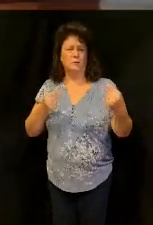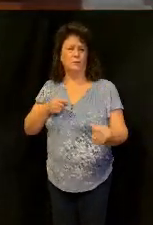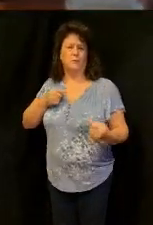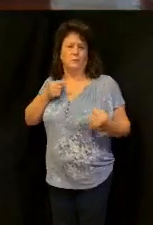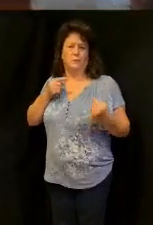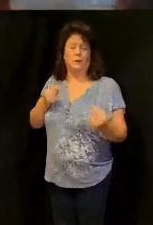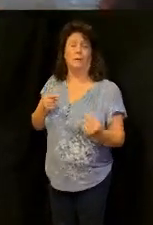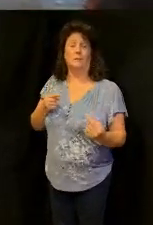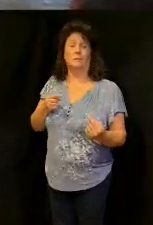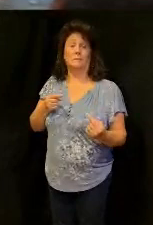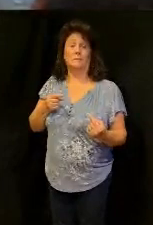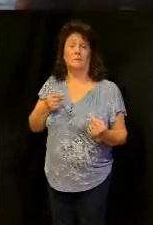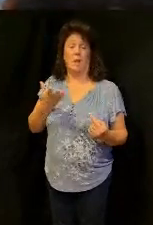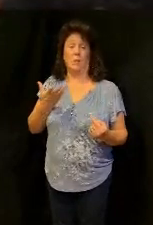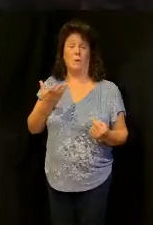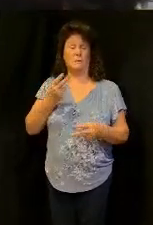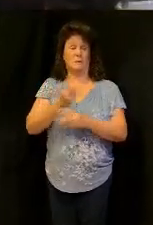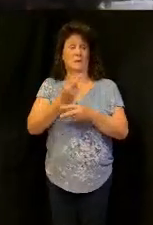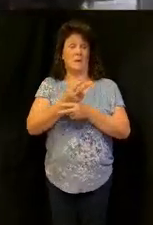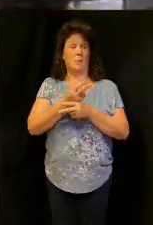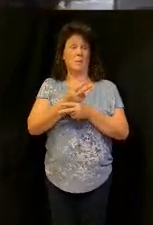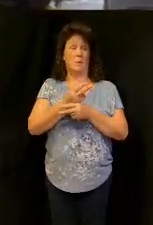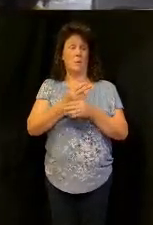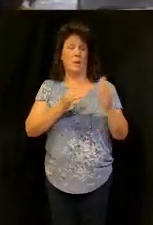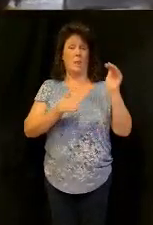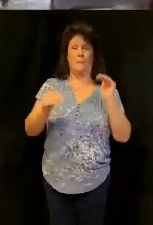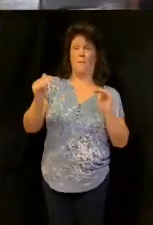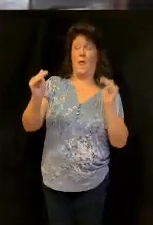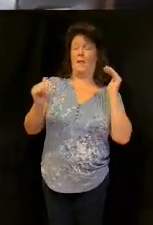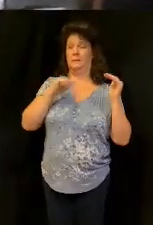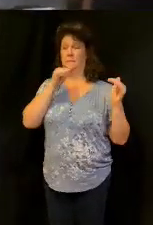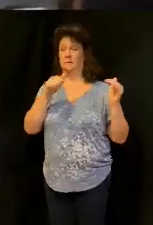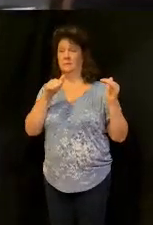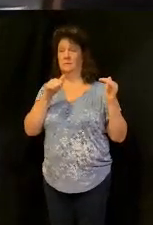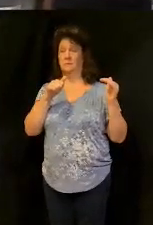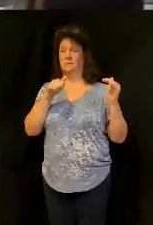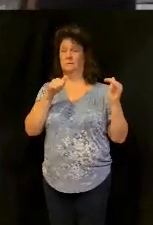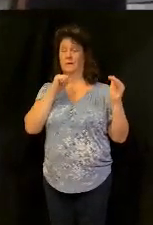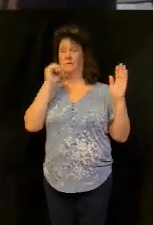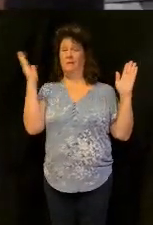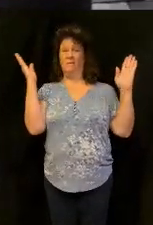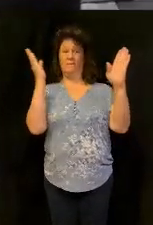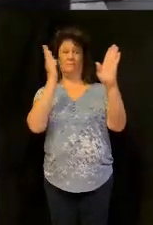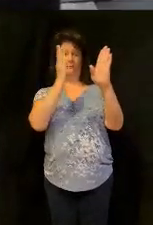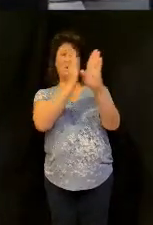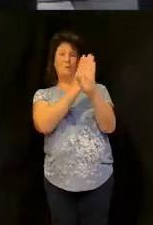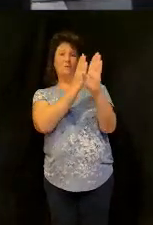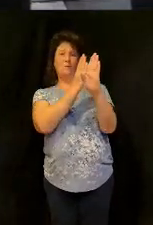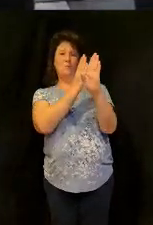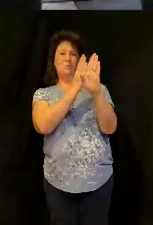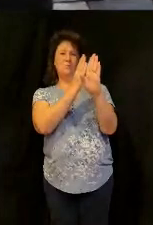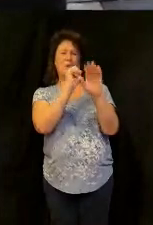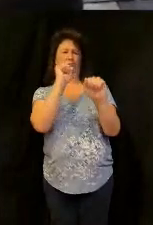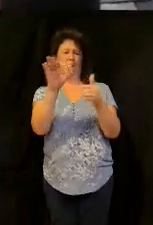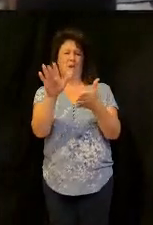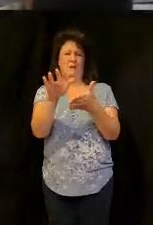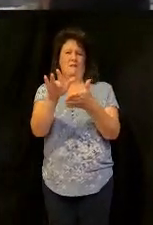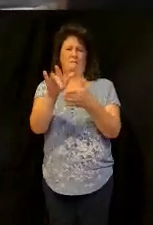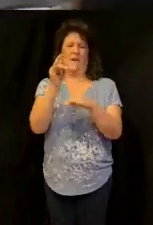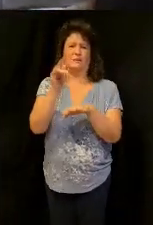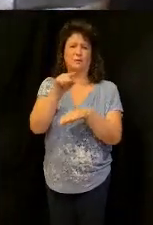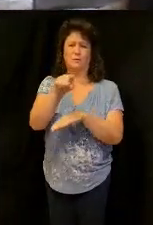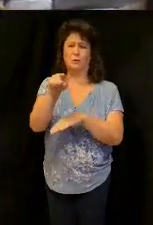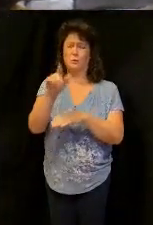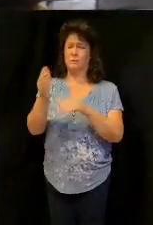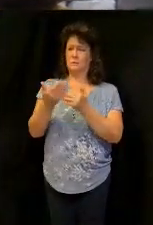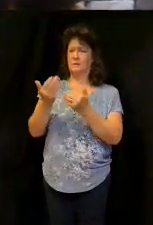He wants to get you off balanced. He wants to get you out of alignment. That way he can take advantage of you. That way he can start causing